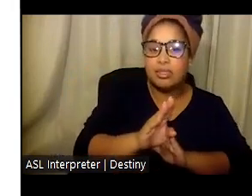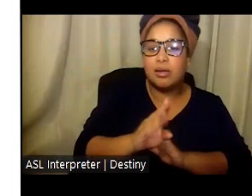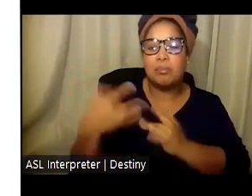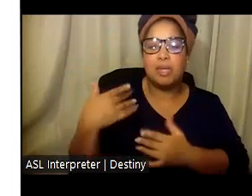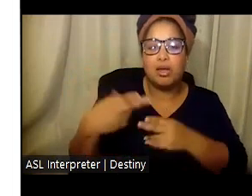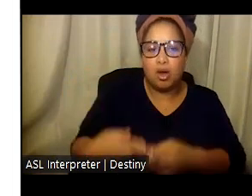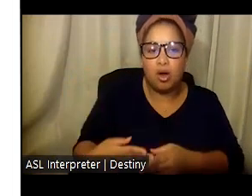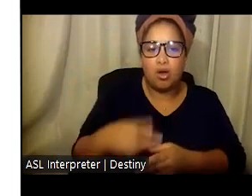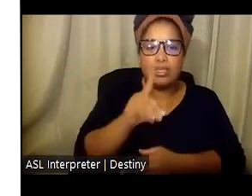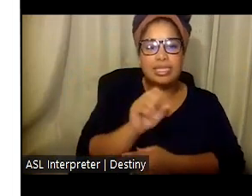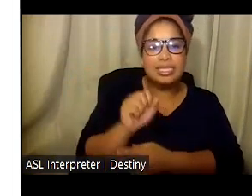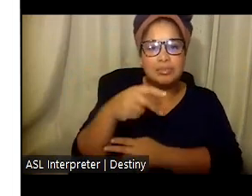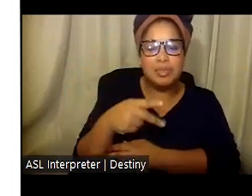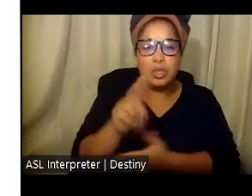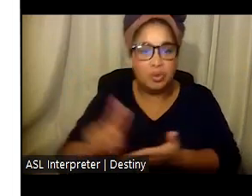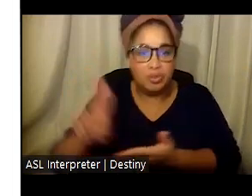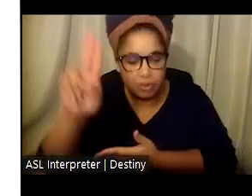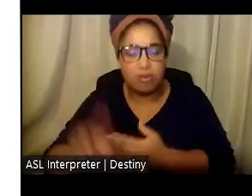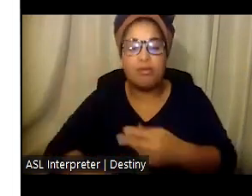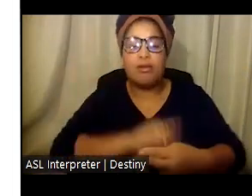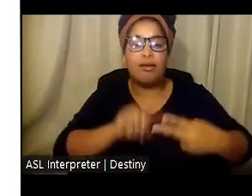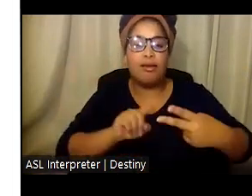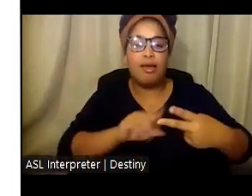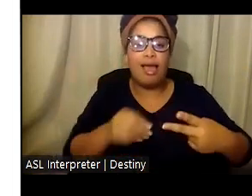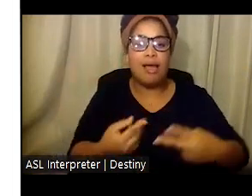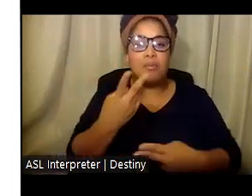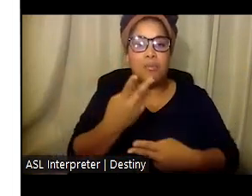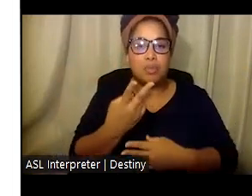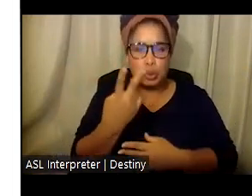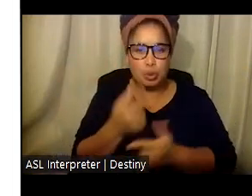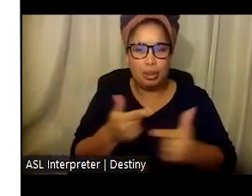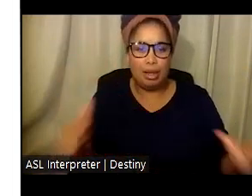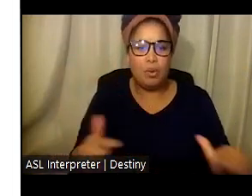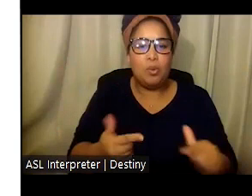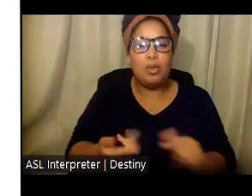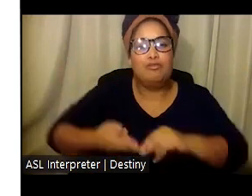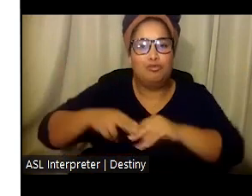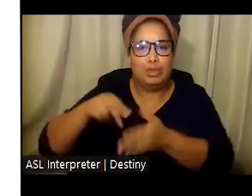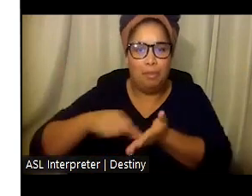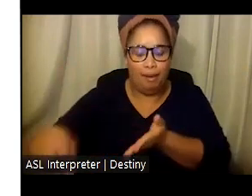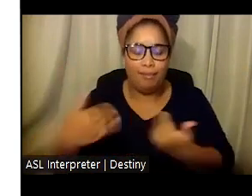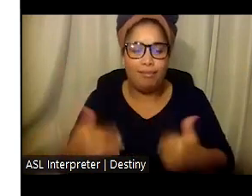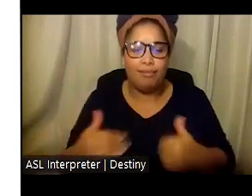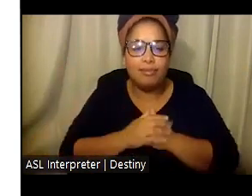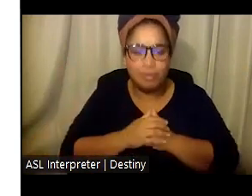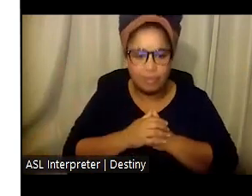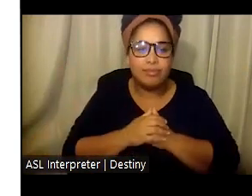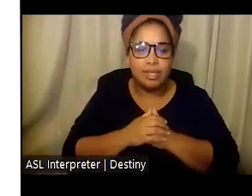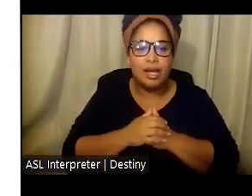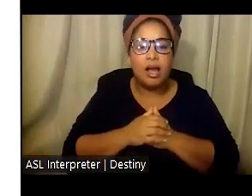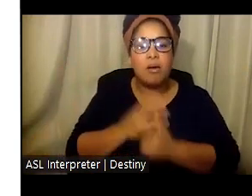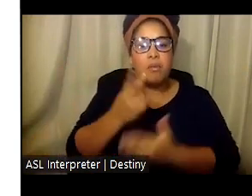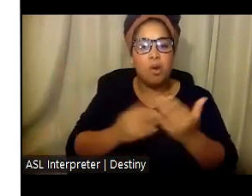commonly referred to as DSP University, and the DSP bilingual differential. Both of these concepts were